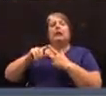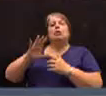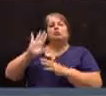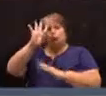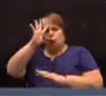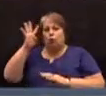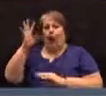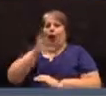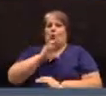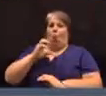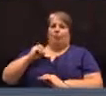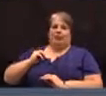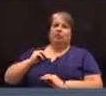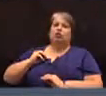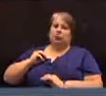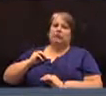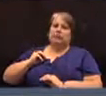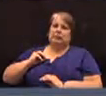commission.